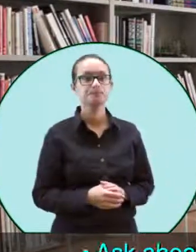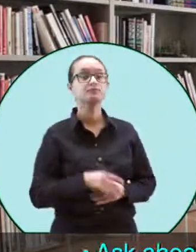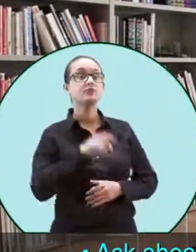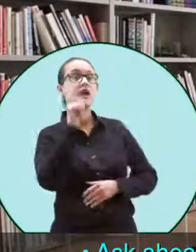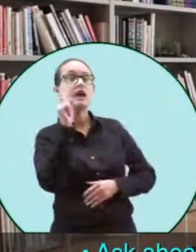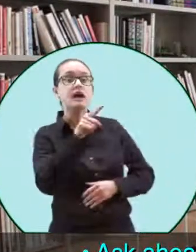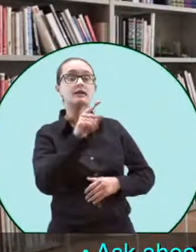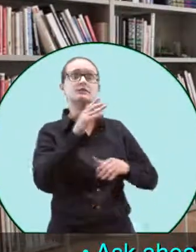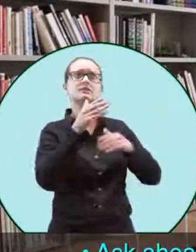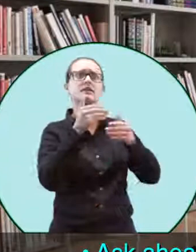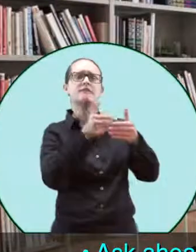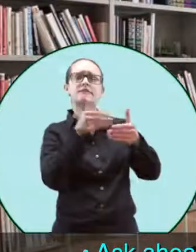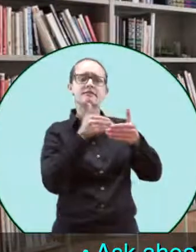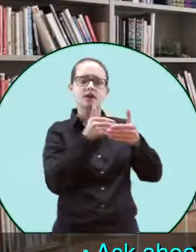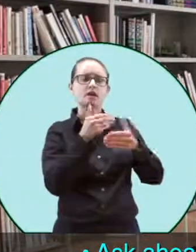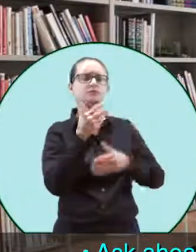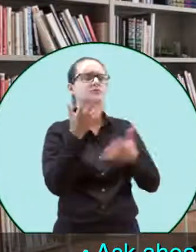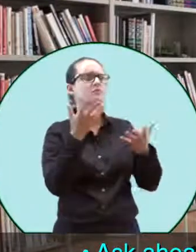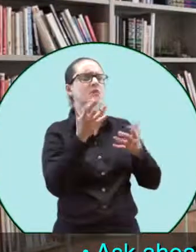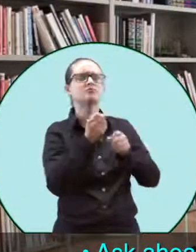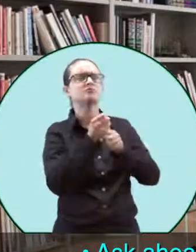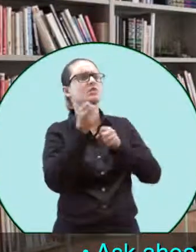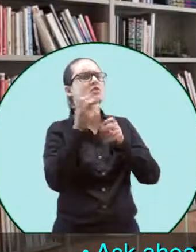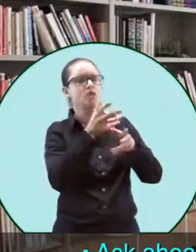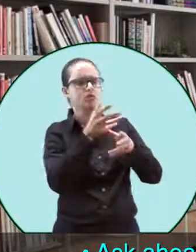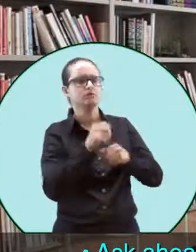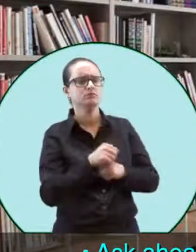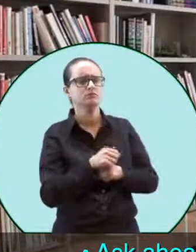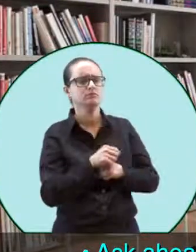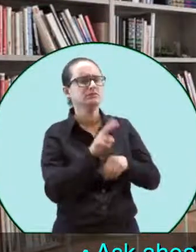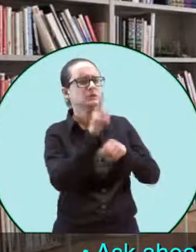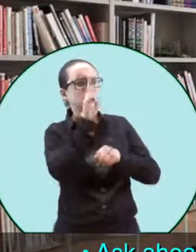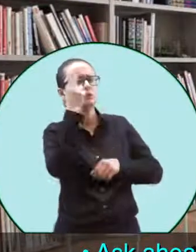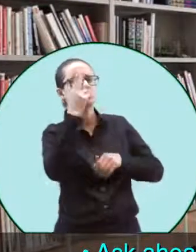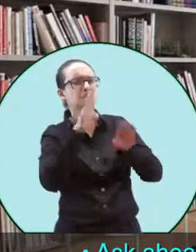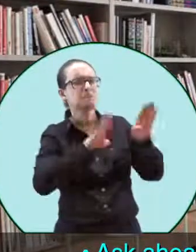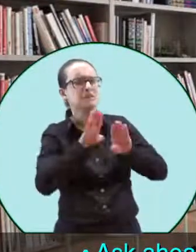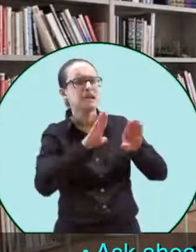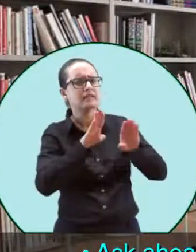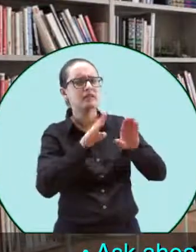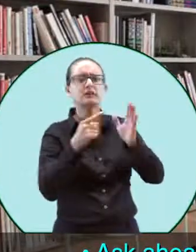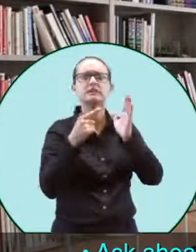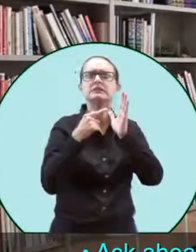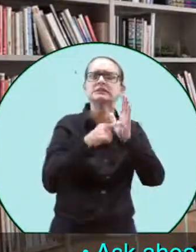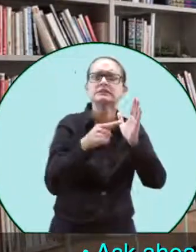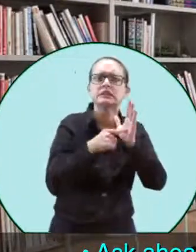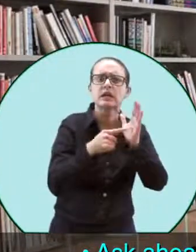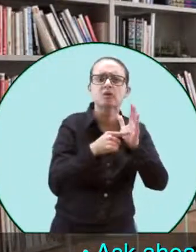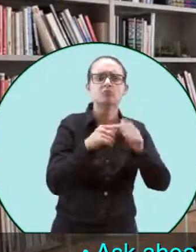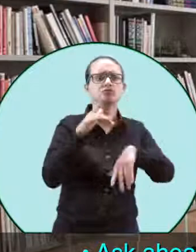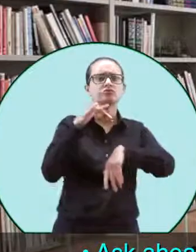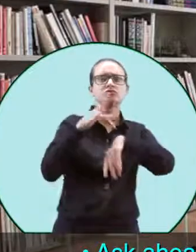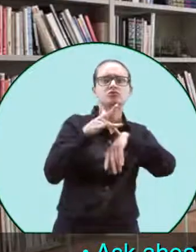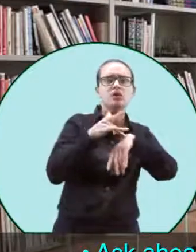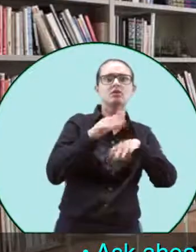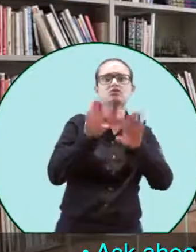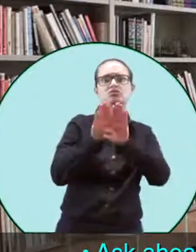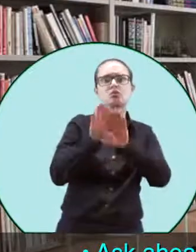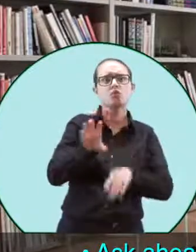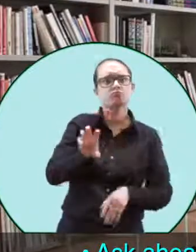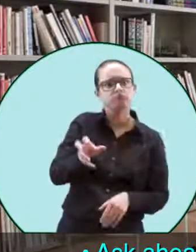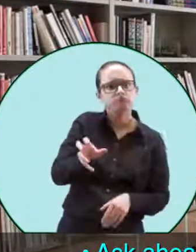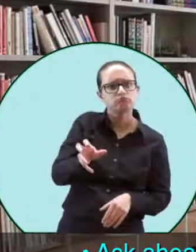You could ask ahead of time if they have certain triggers that might result in a compulsion or a tick, i